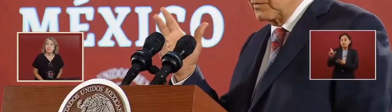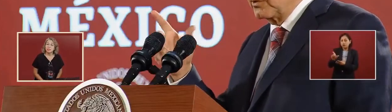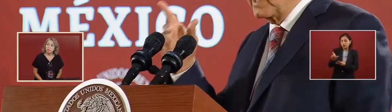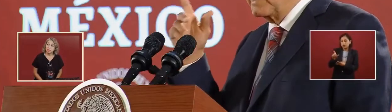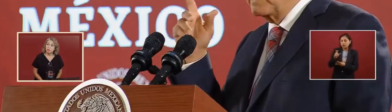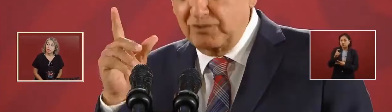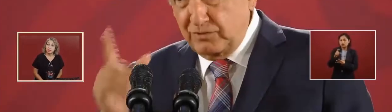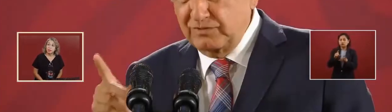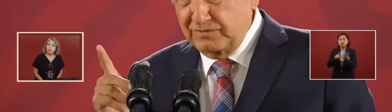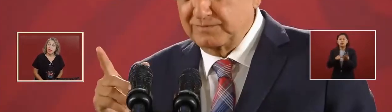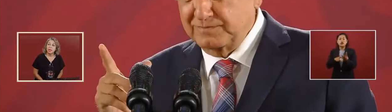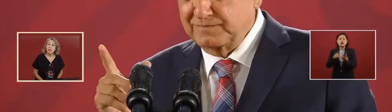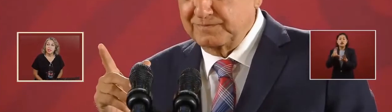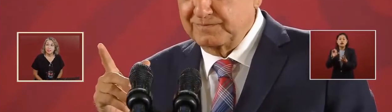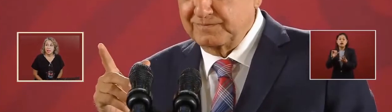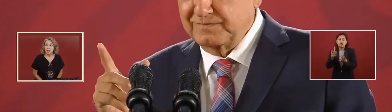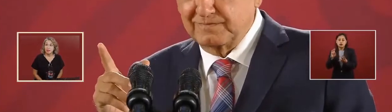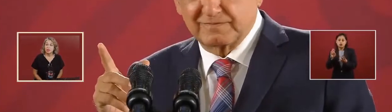Calderon.